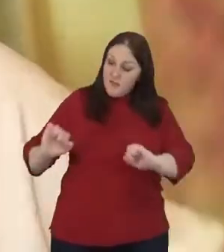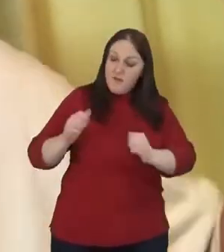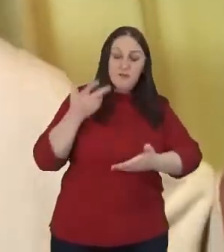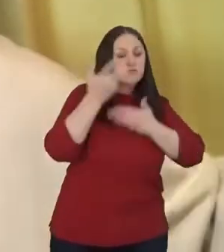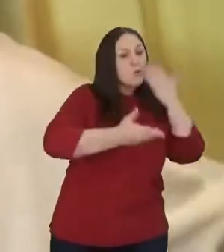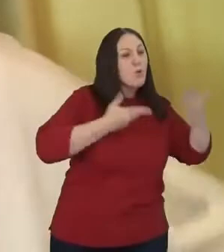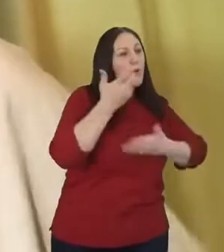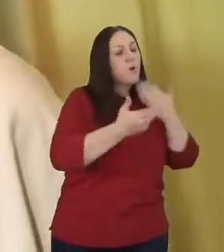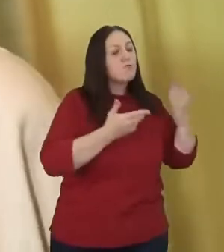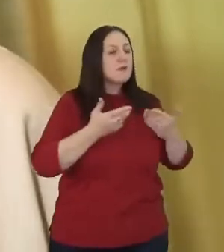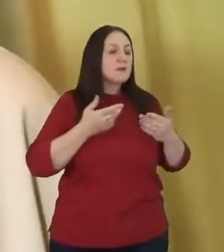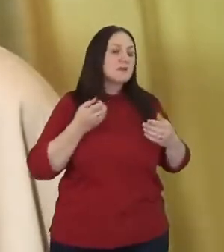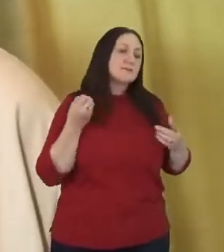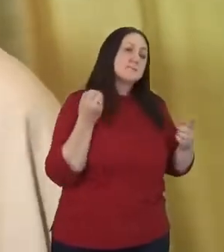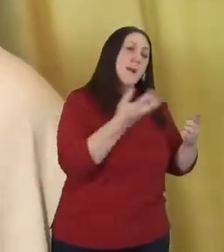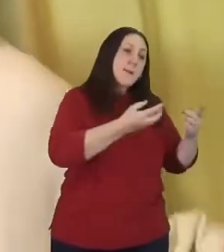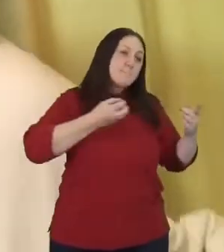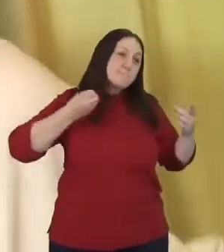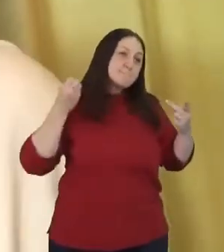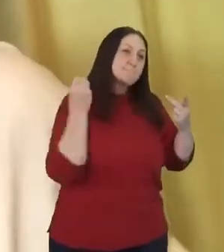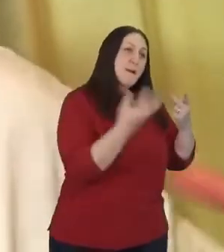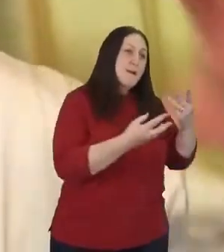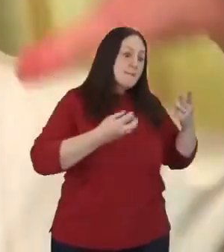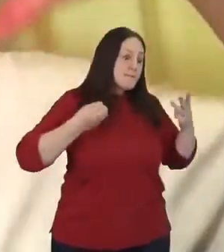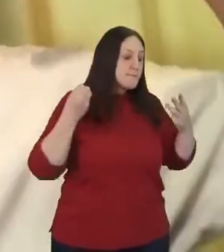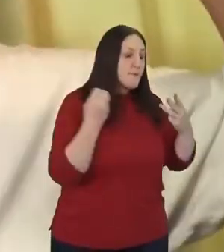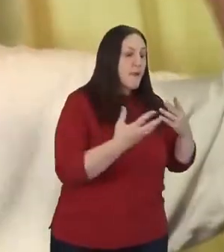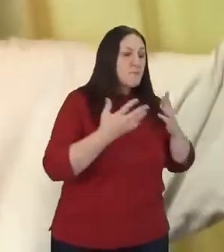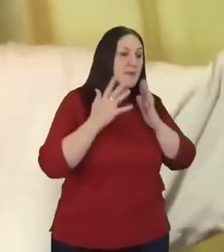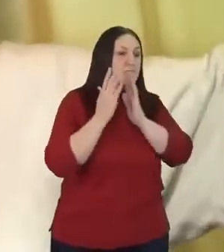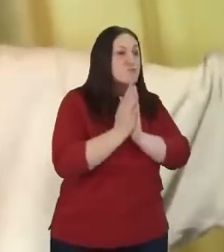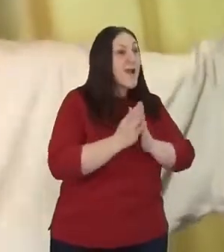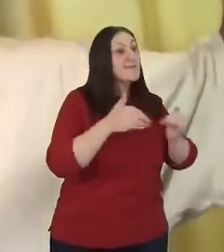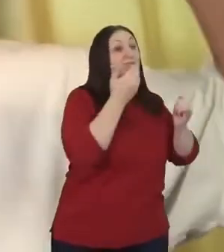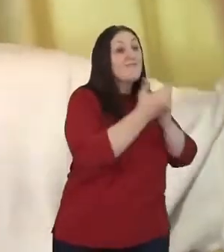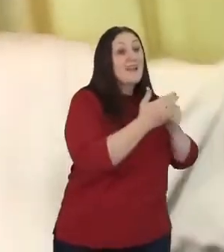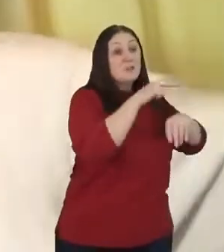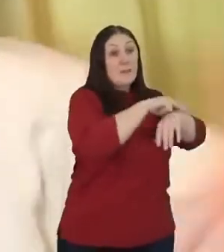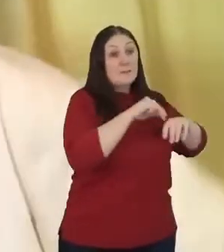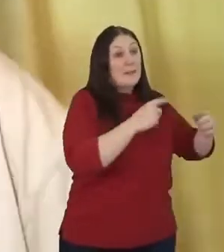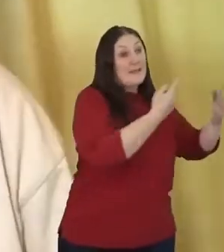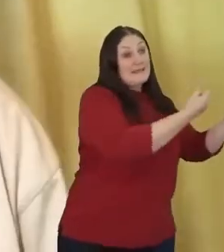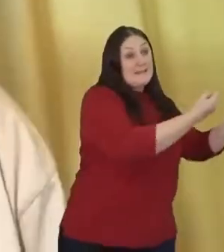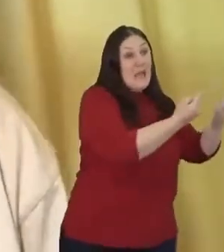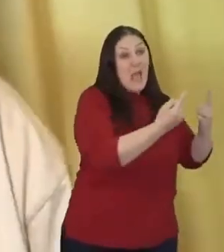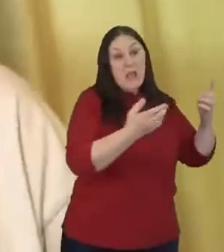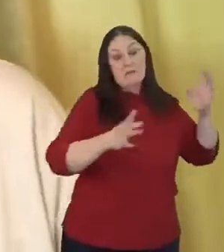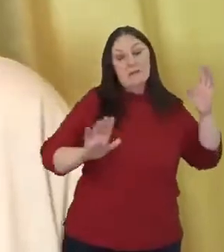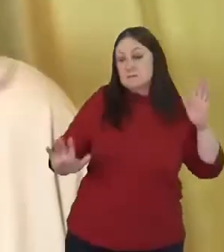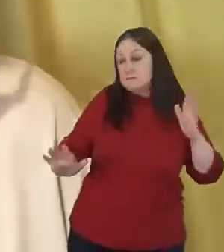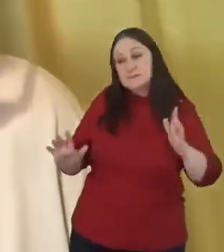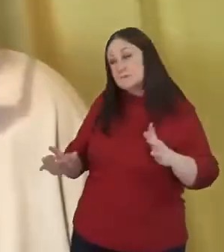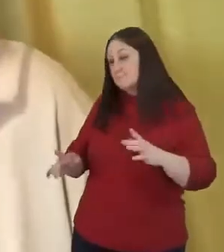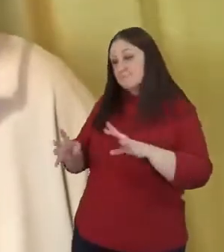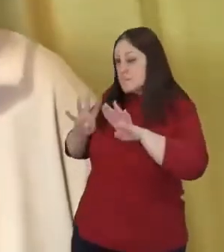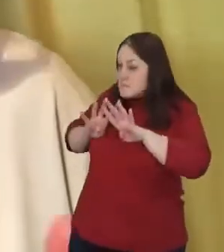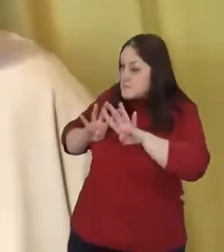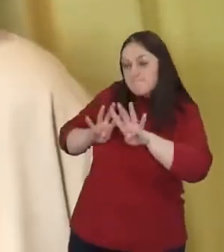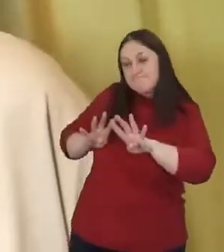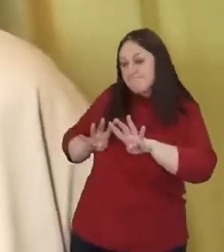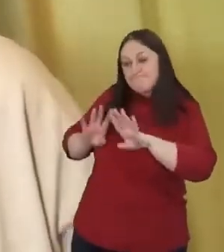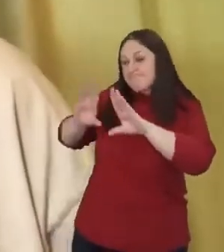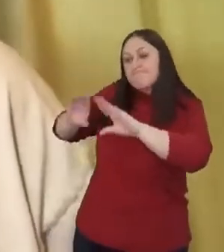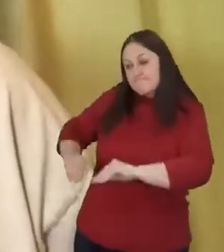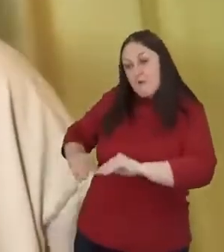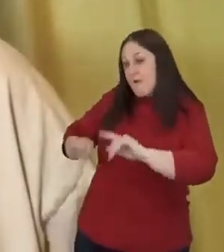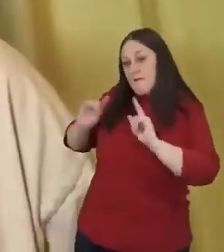And we led prayers, and eventually the police came and they said on a bullhorn, you can't be here, we